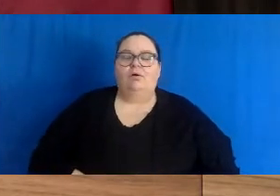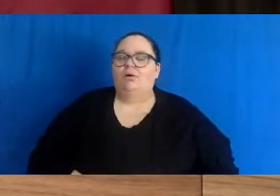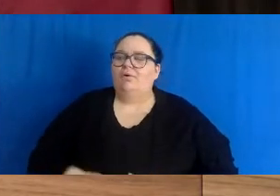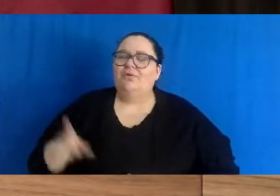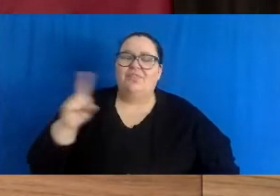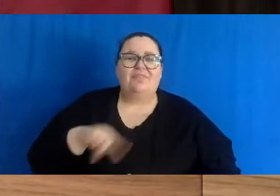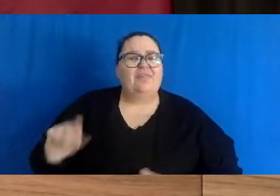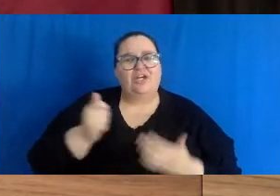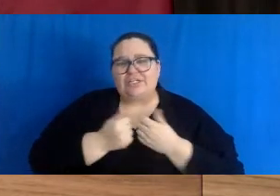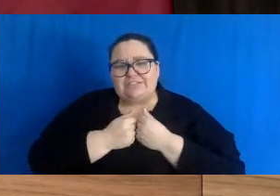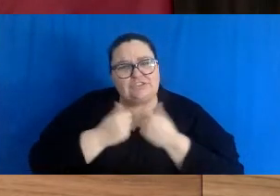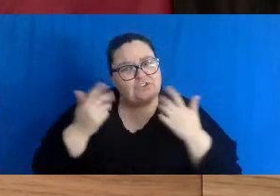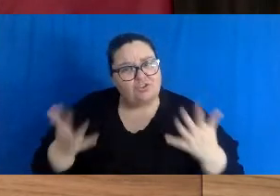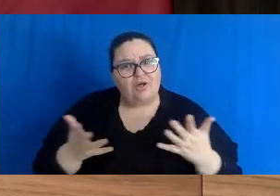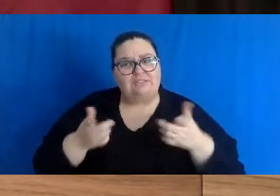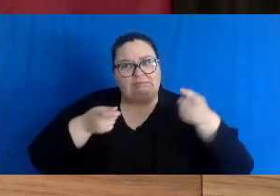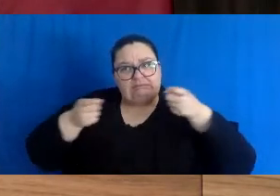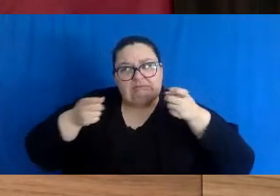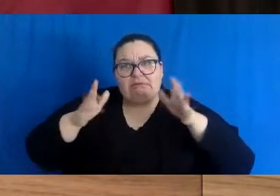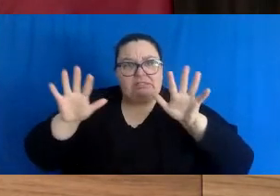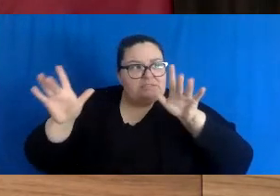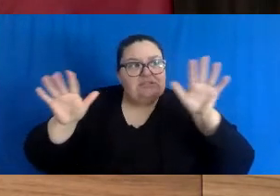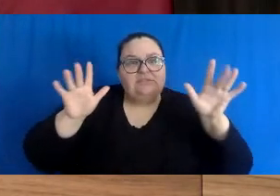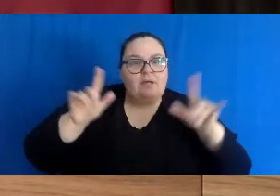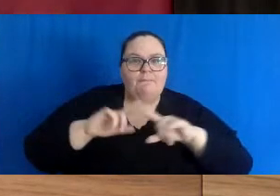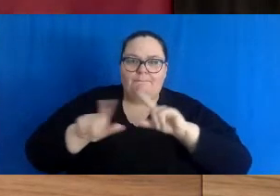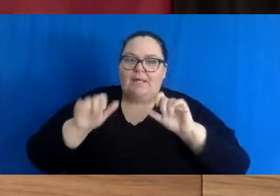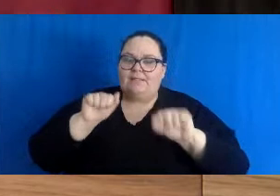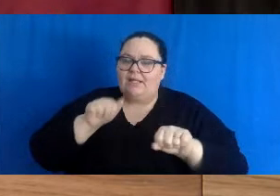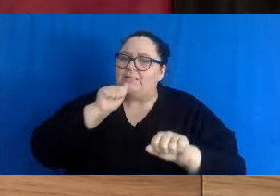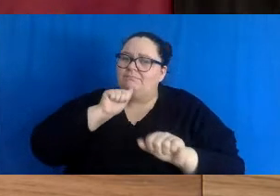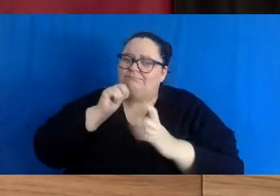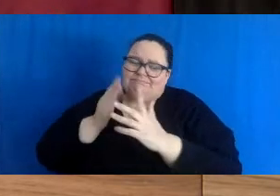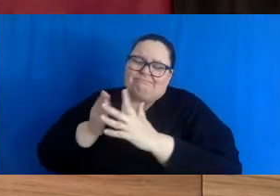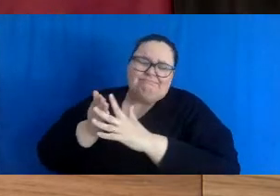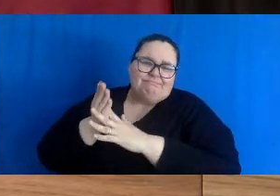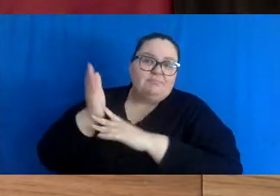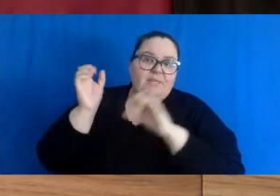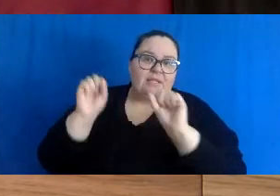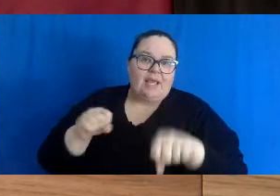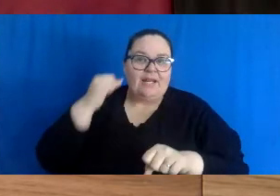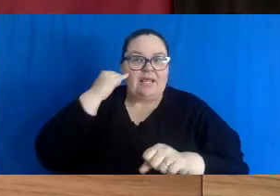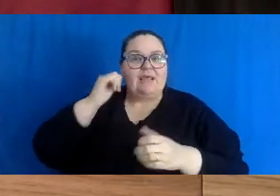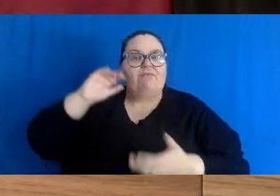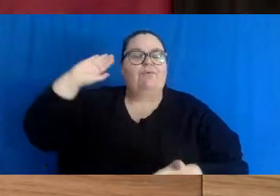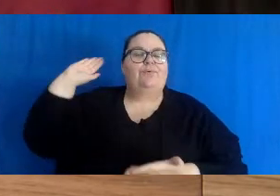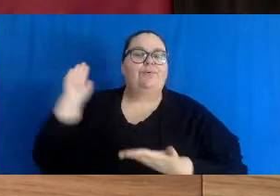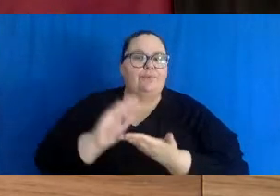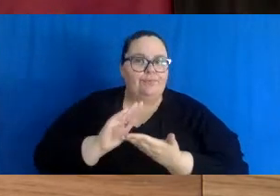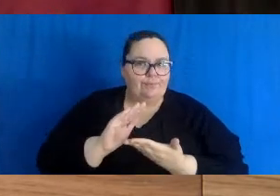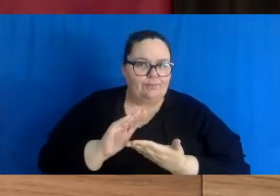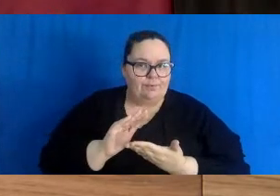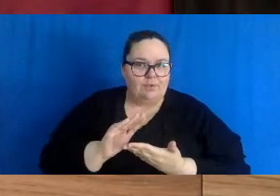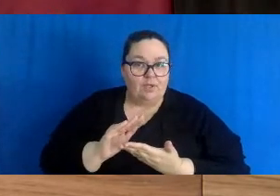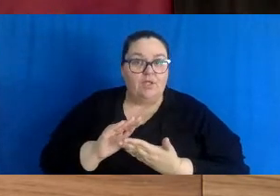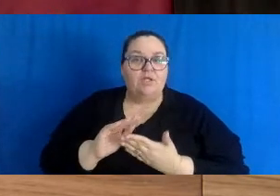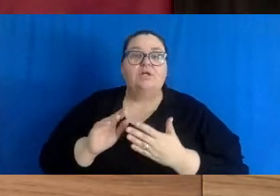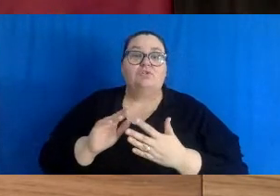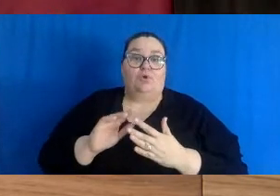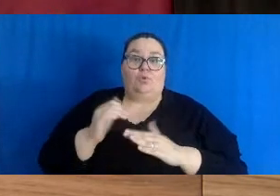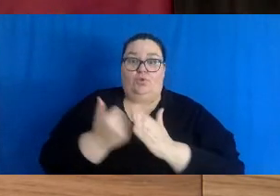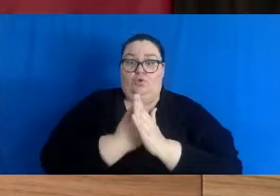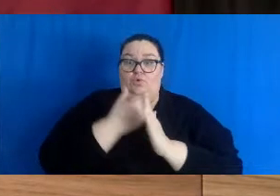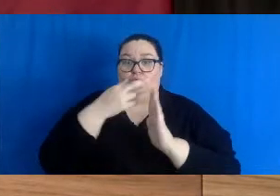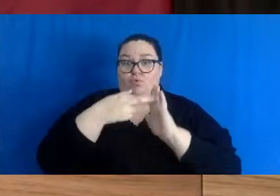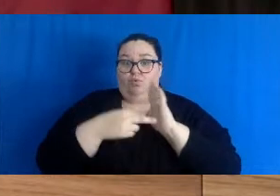to manage this crisis, but it will be manageable. The aim of the measures which go into effect tomorrow night is